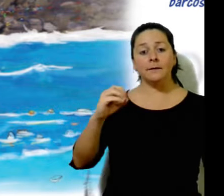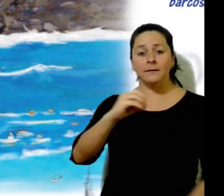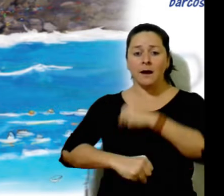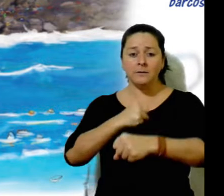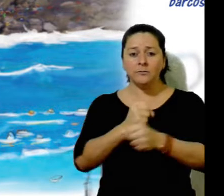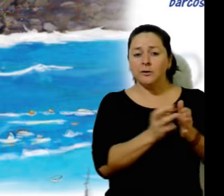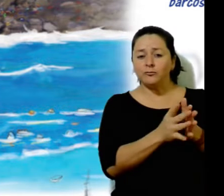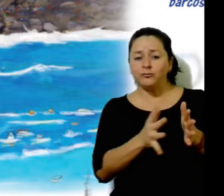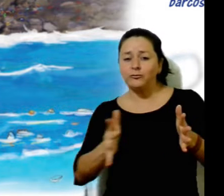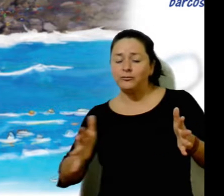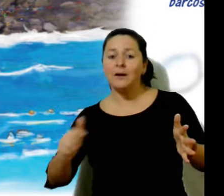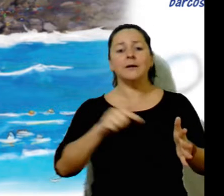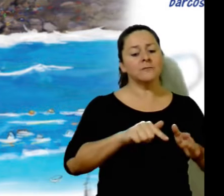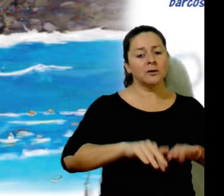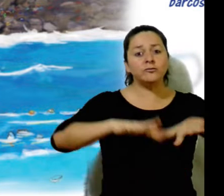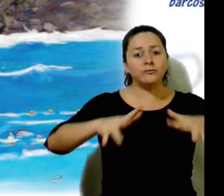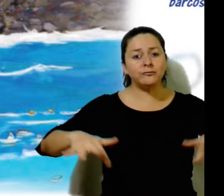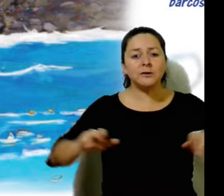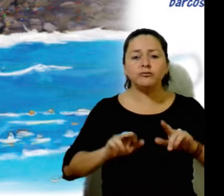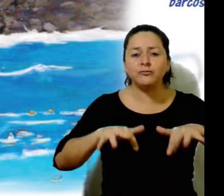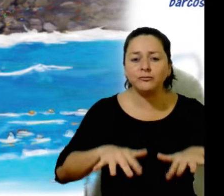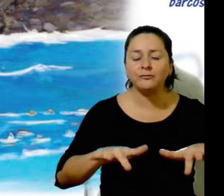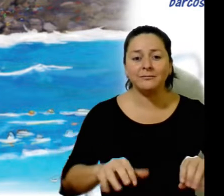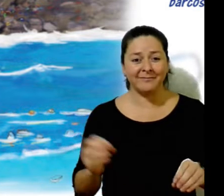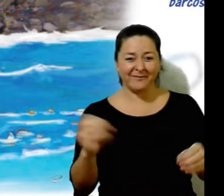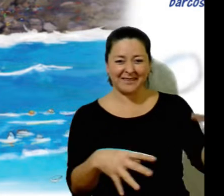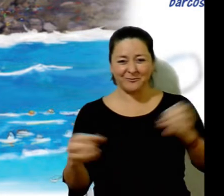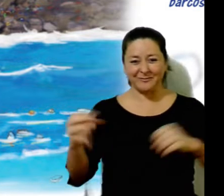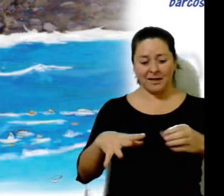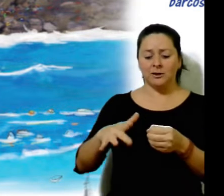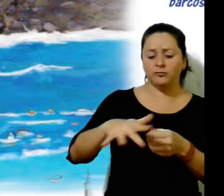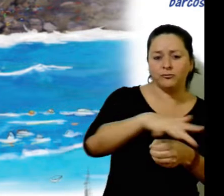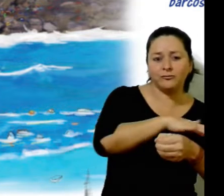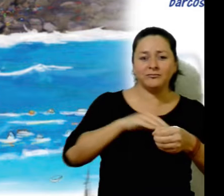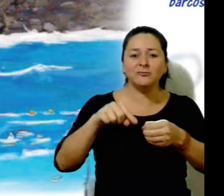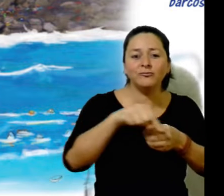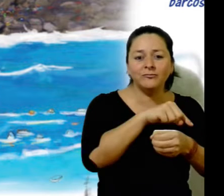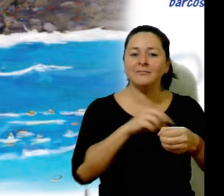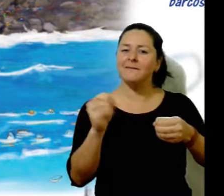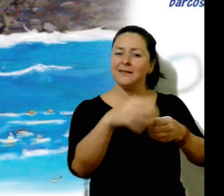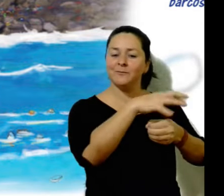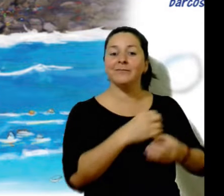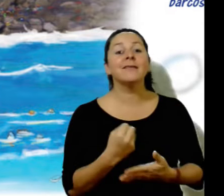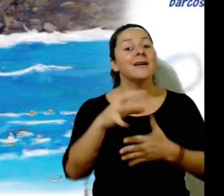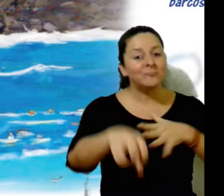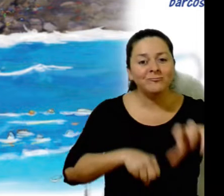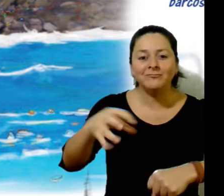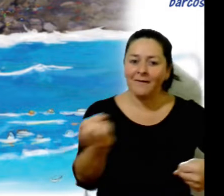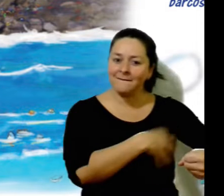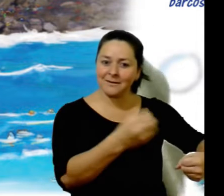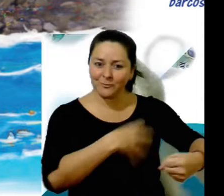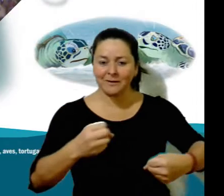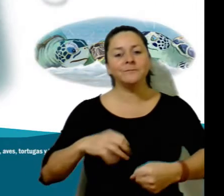years, the ocean currents have carried lots of plastic there from different countries and ships in the Pacific.